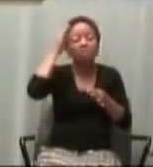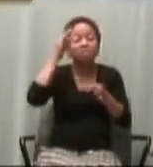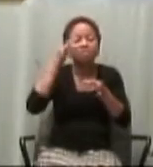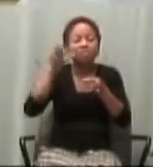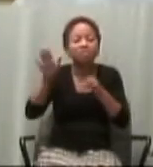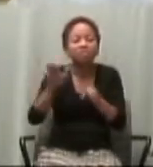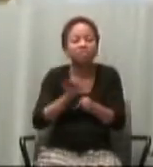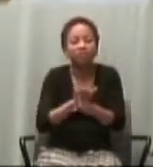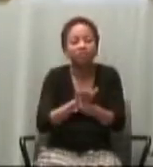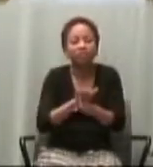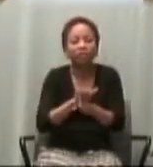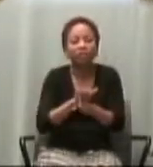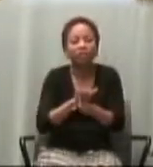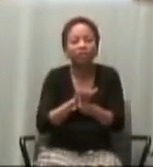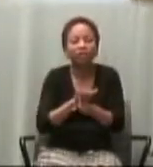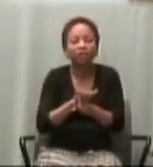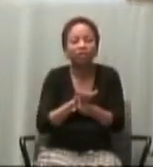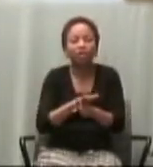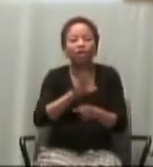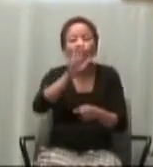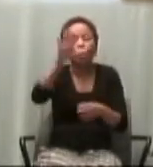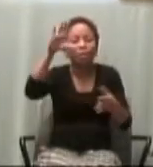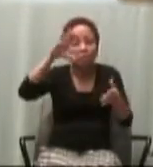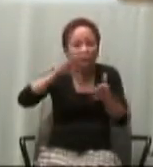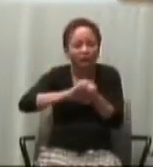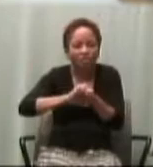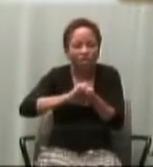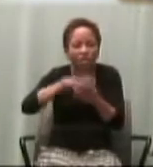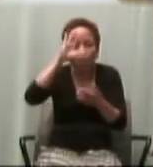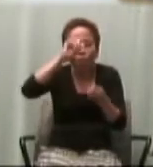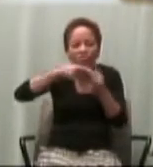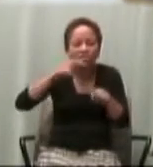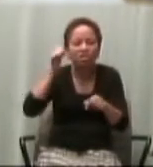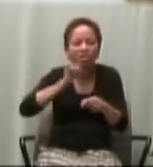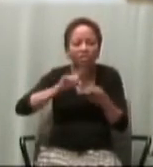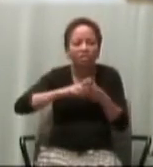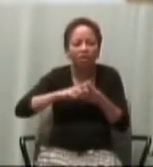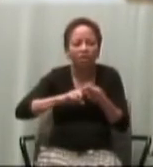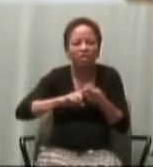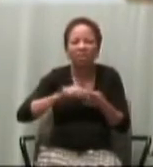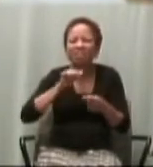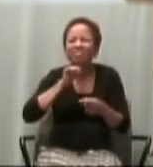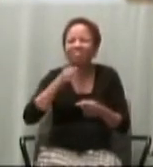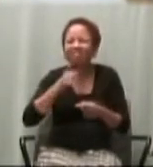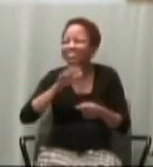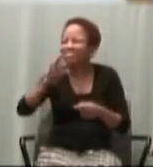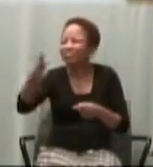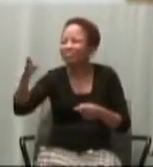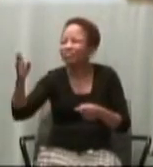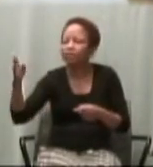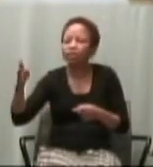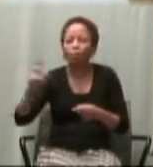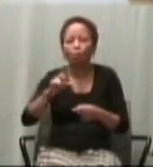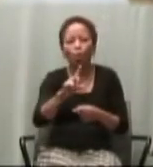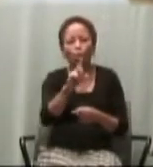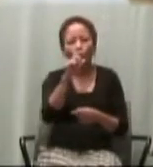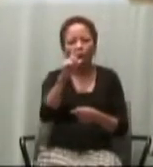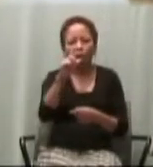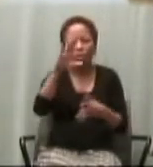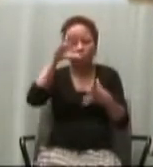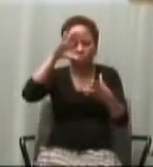personal relationships honoring and respecting each other